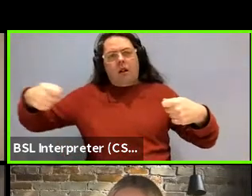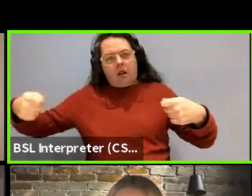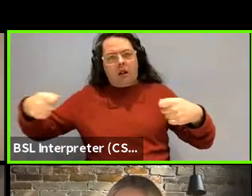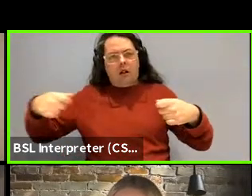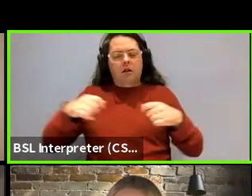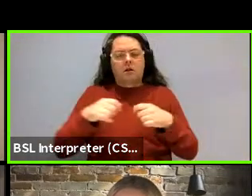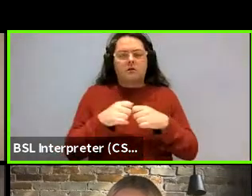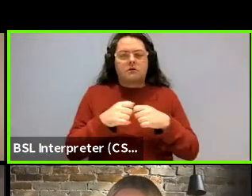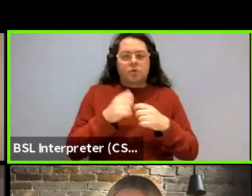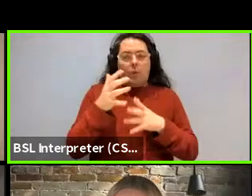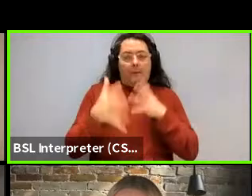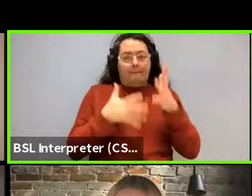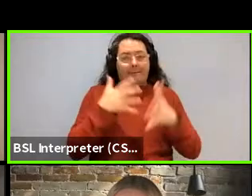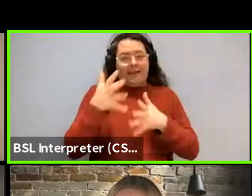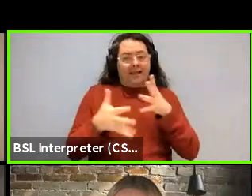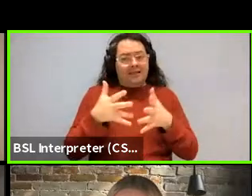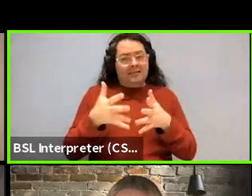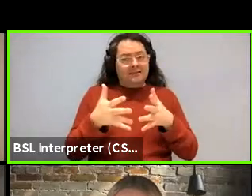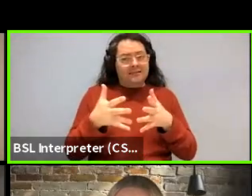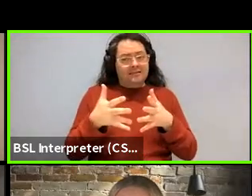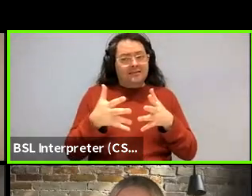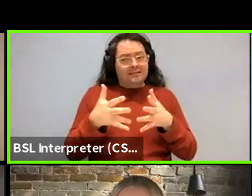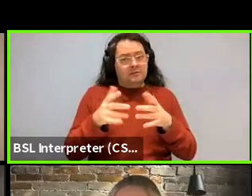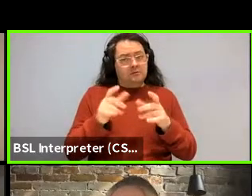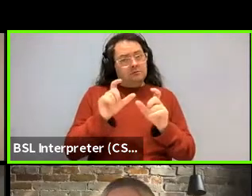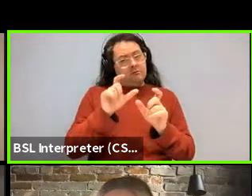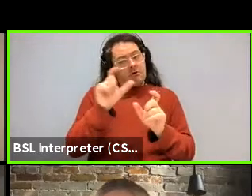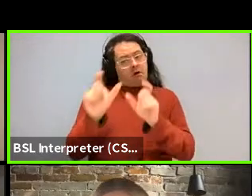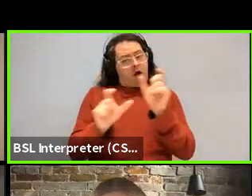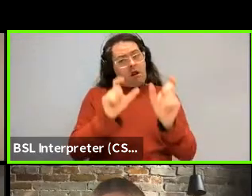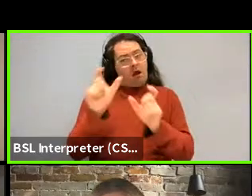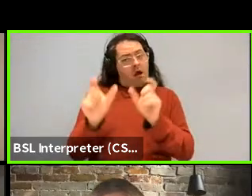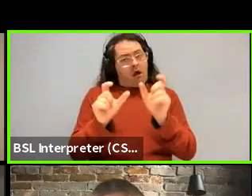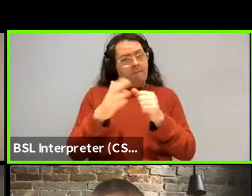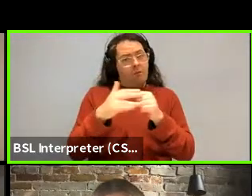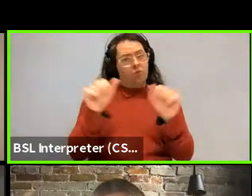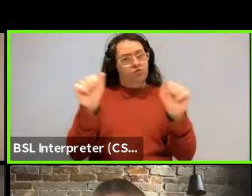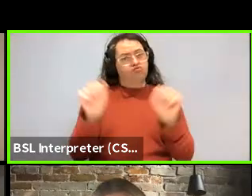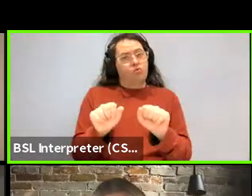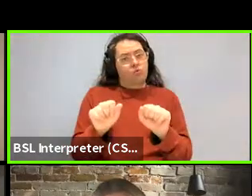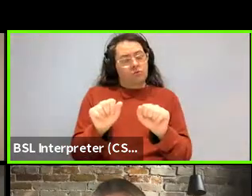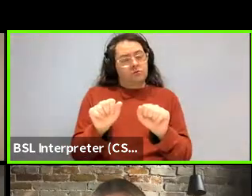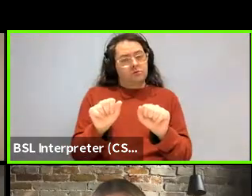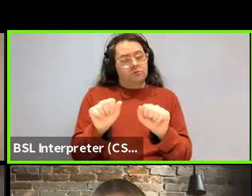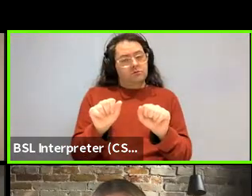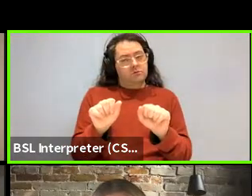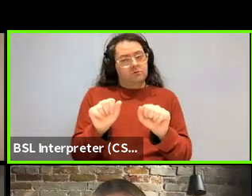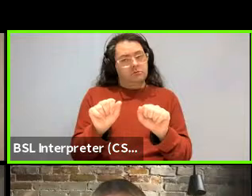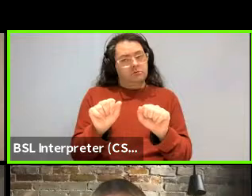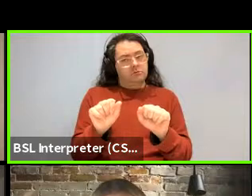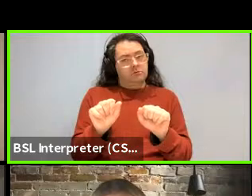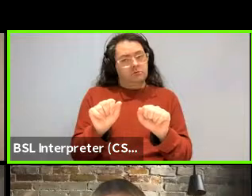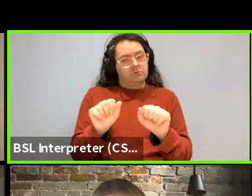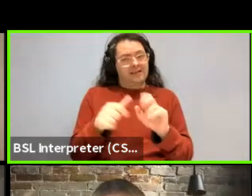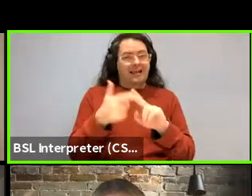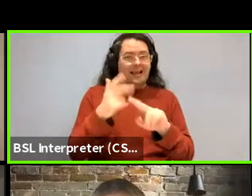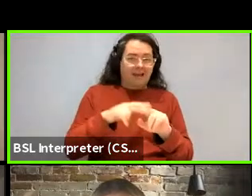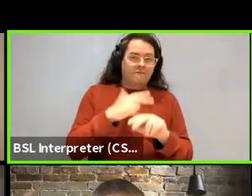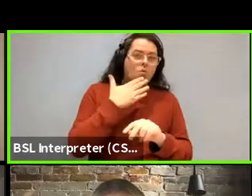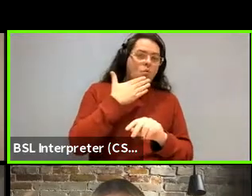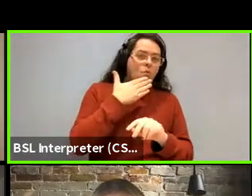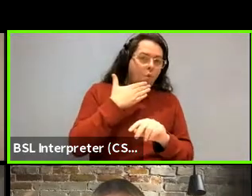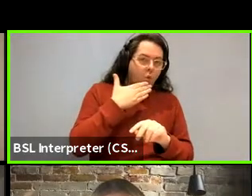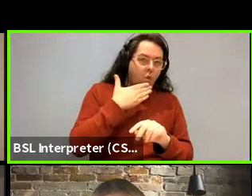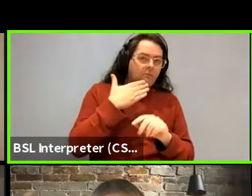uh, the expression, uh, for colors is shorter when the colors are, you know, warm, used